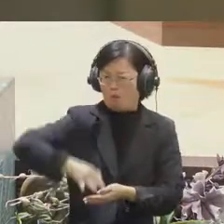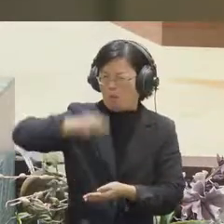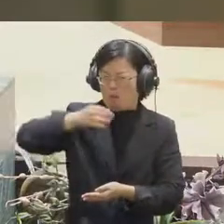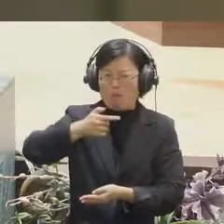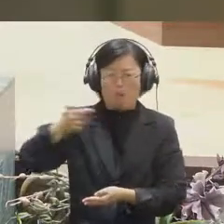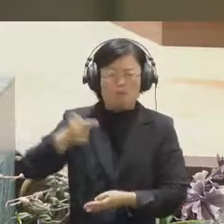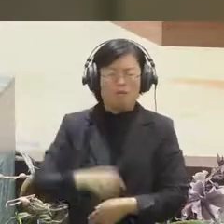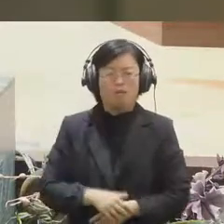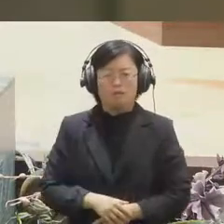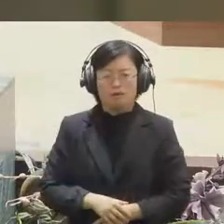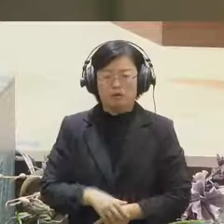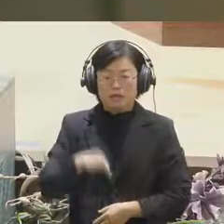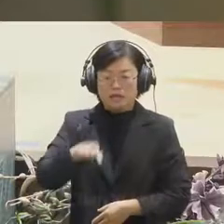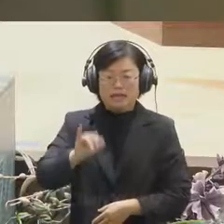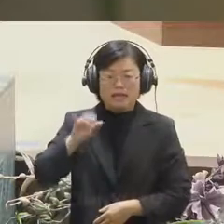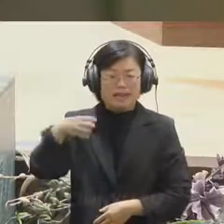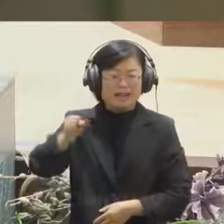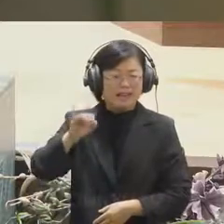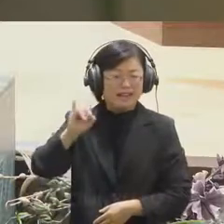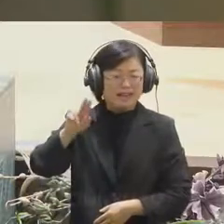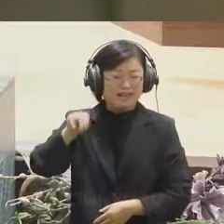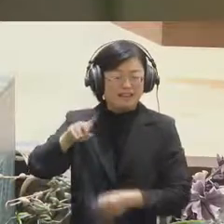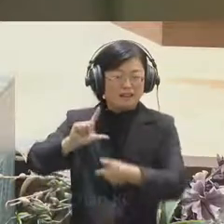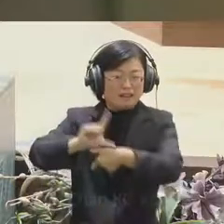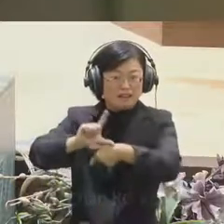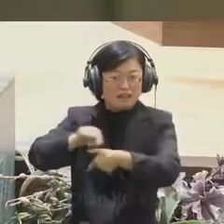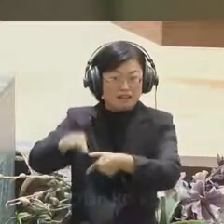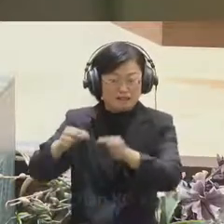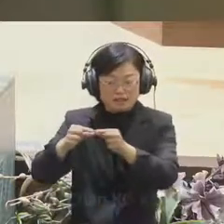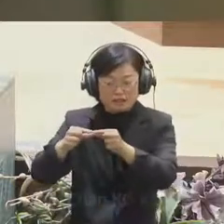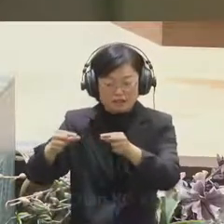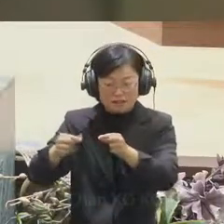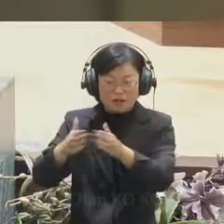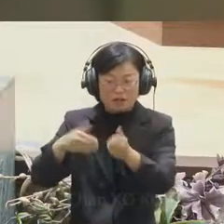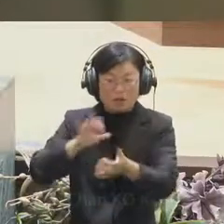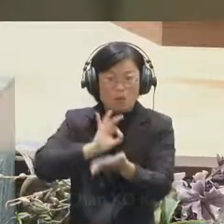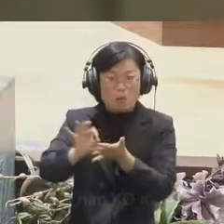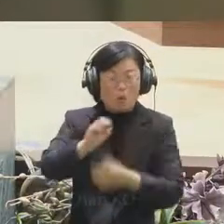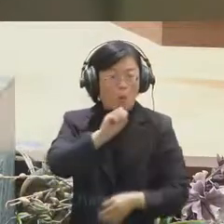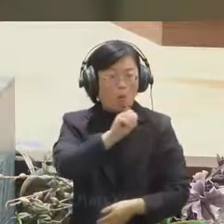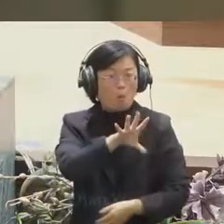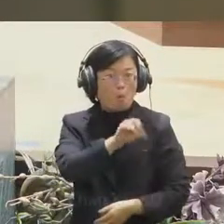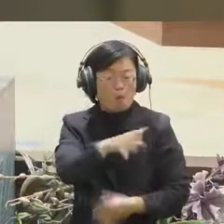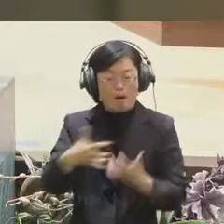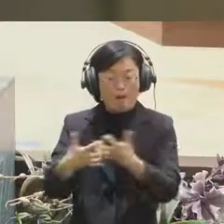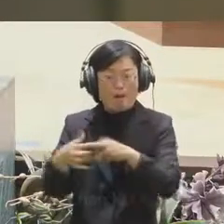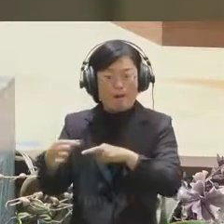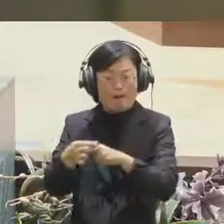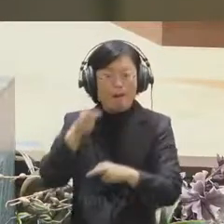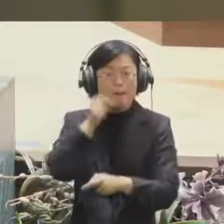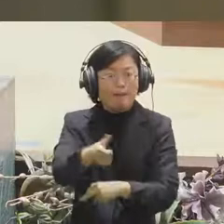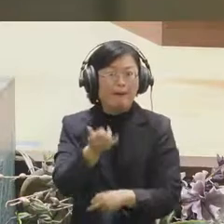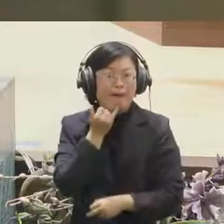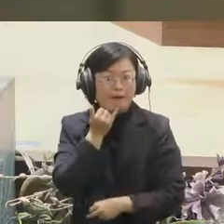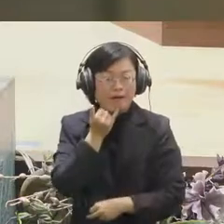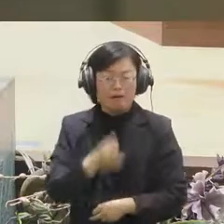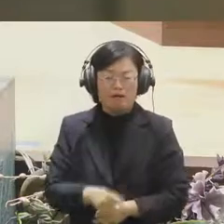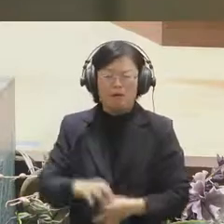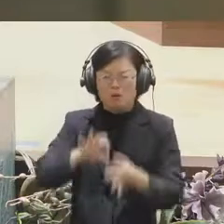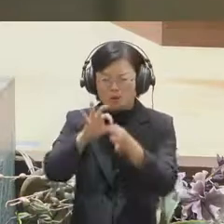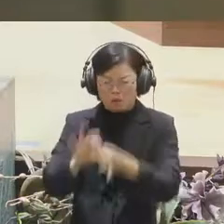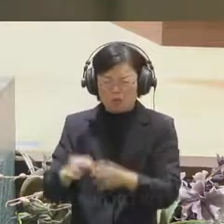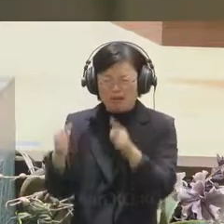US dollarsto buy one SIM cardso only a few percent of the population